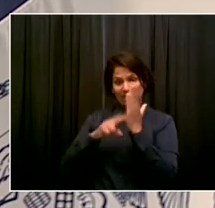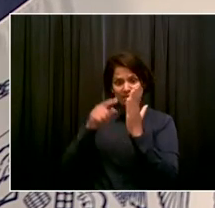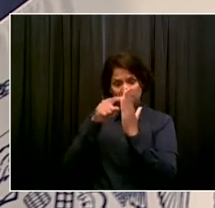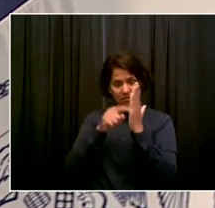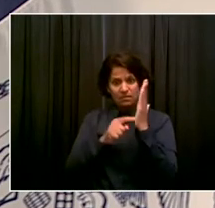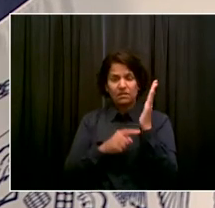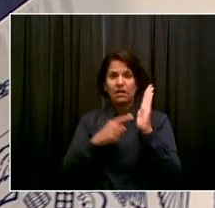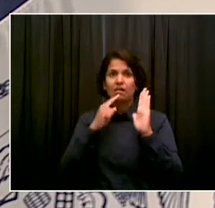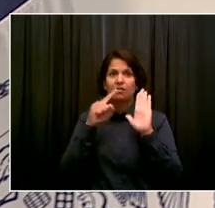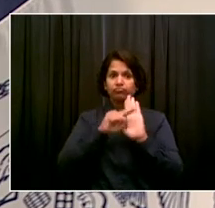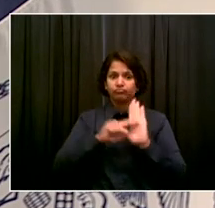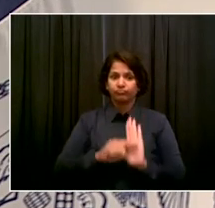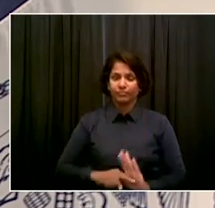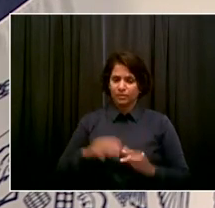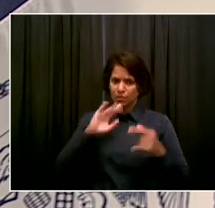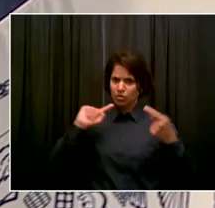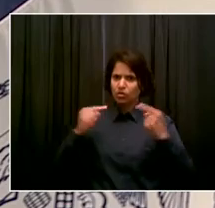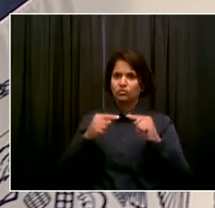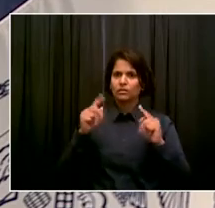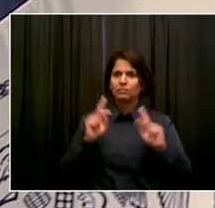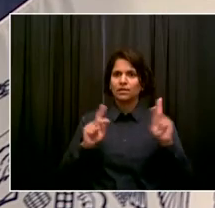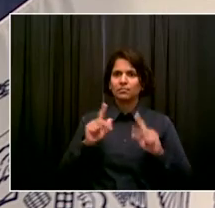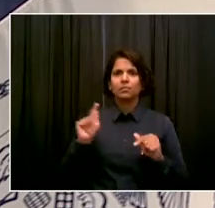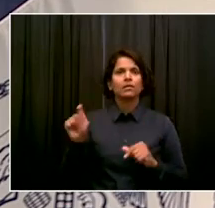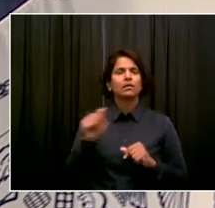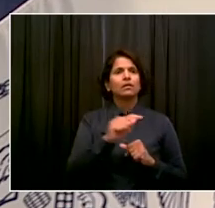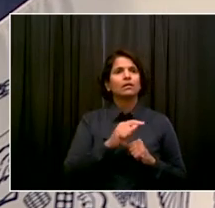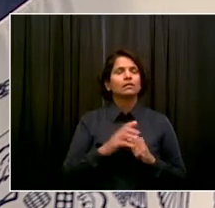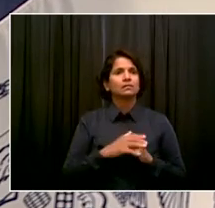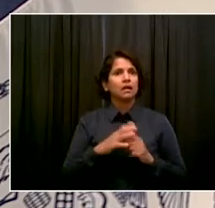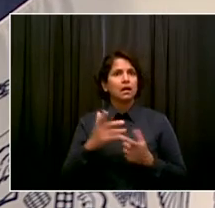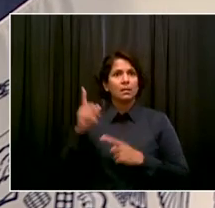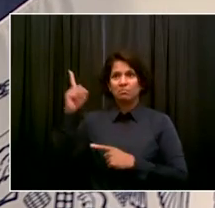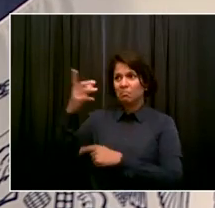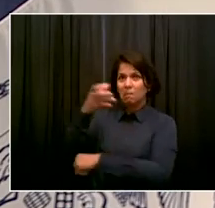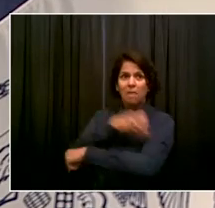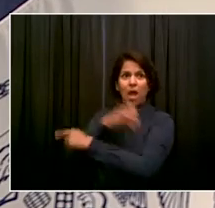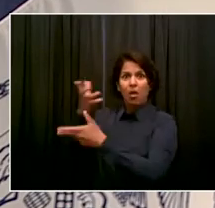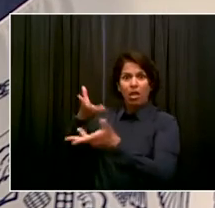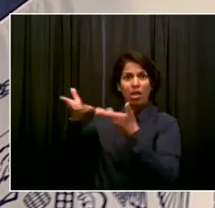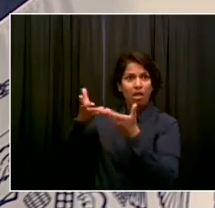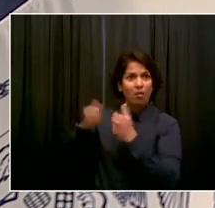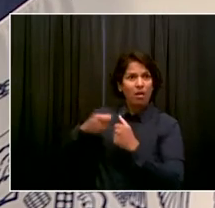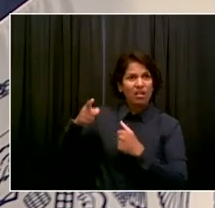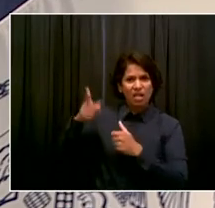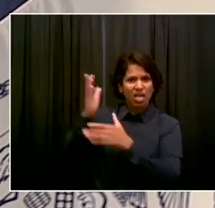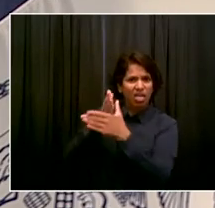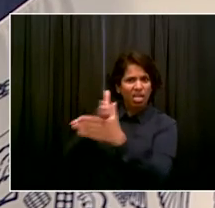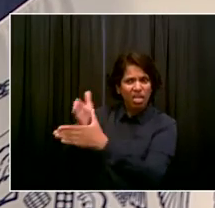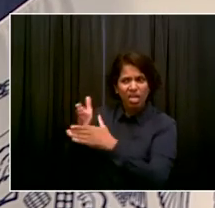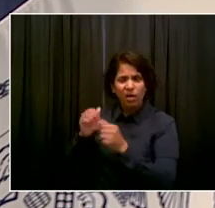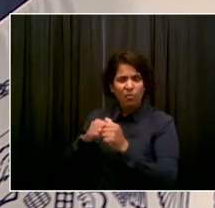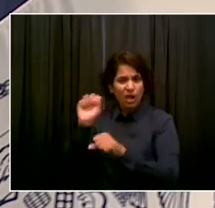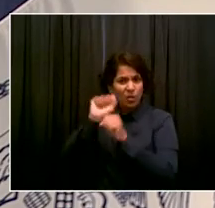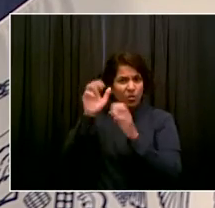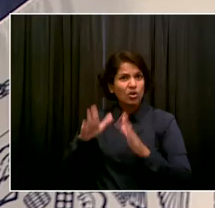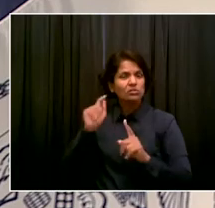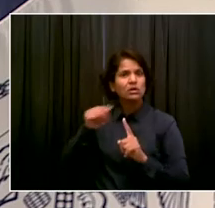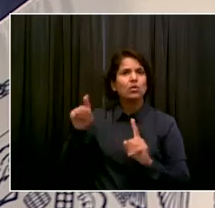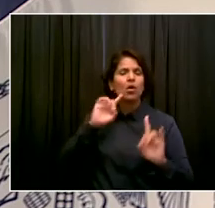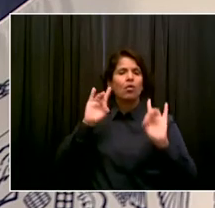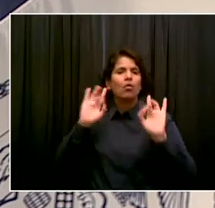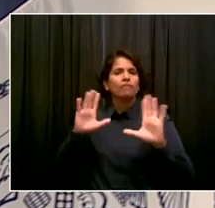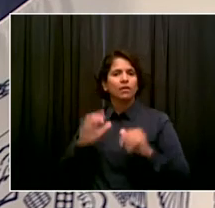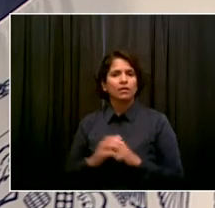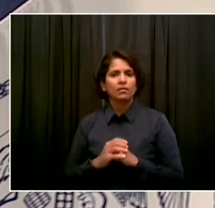a powerful person treating people that way. With that, going back, everyone, to why we gathered here today, the fight